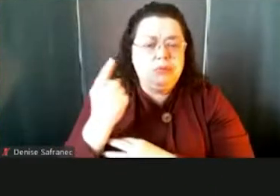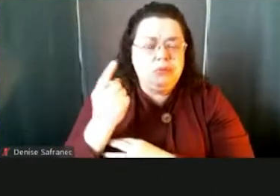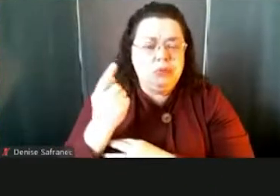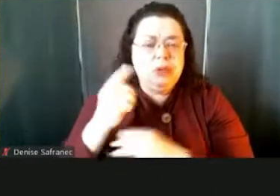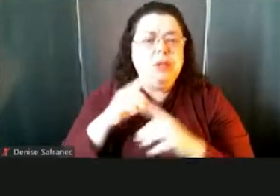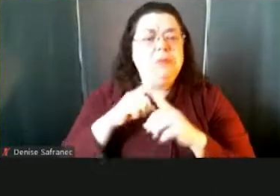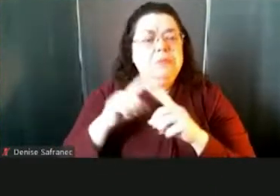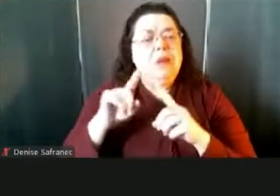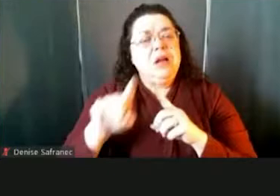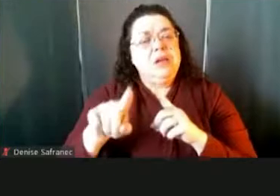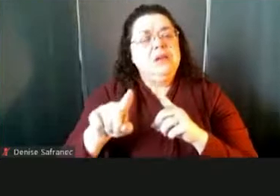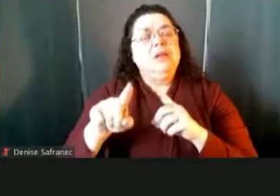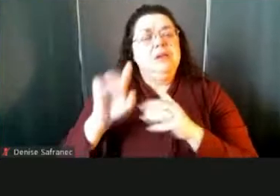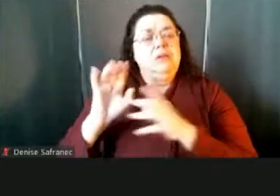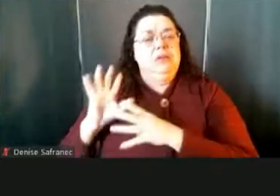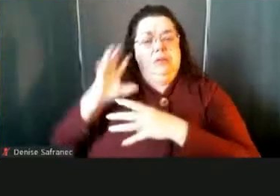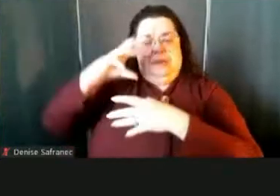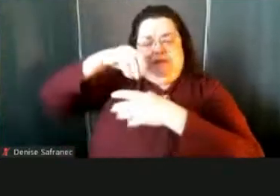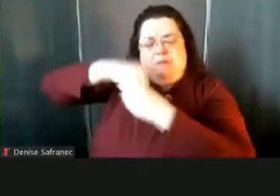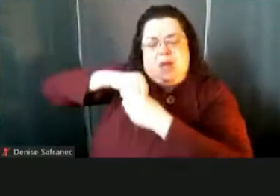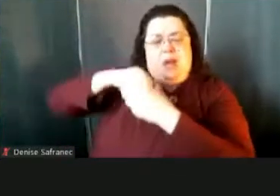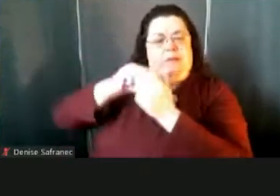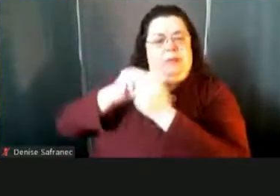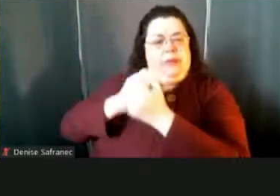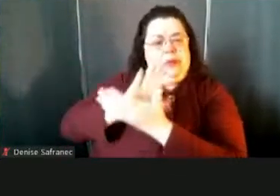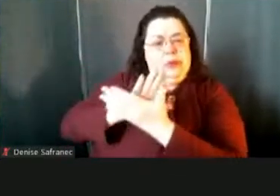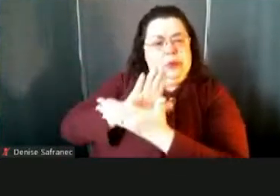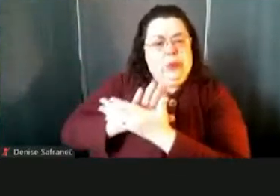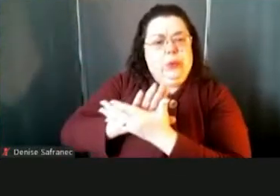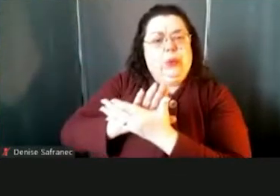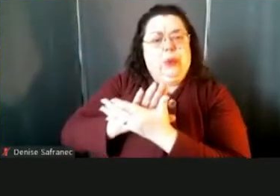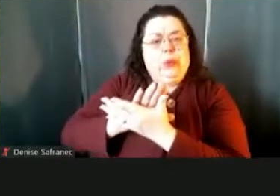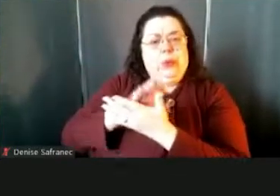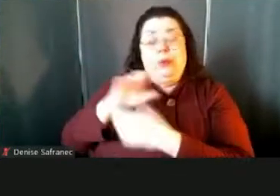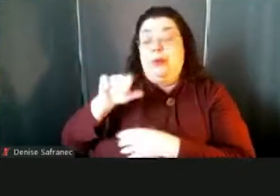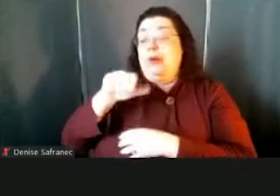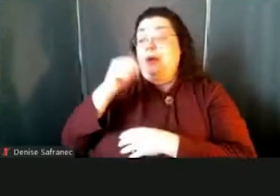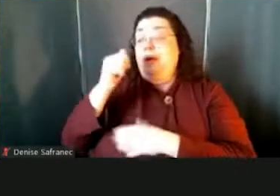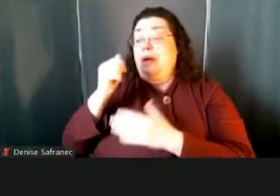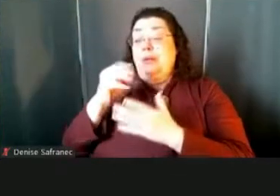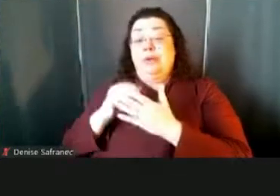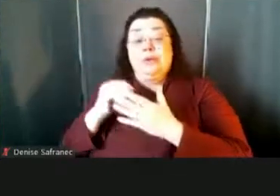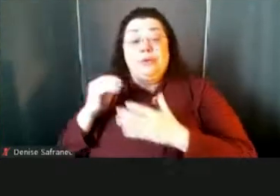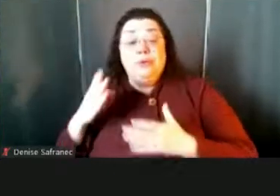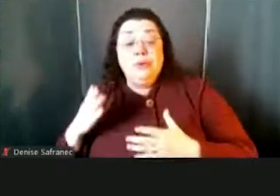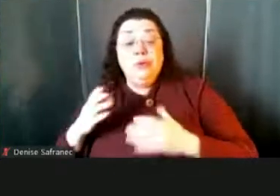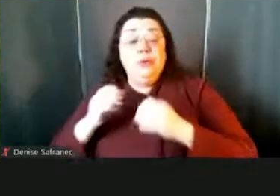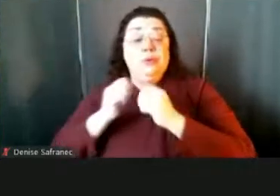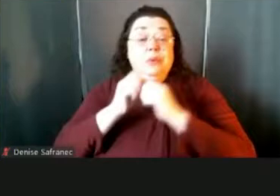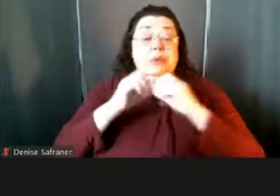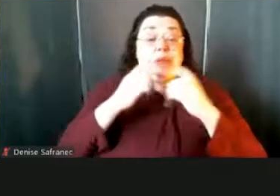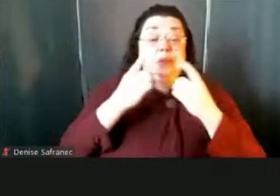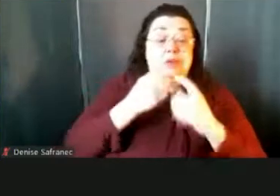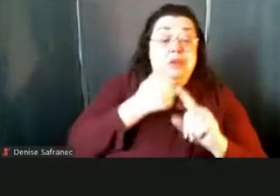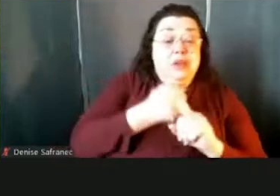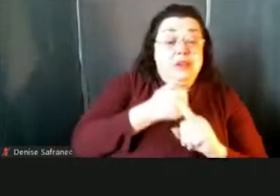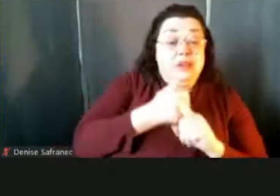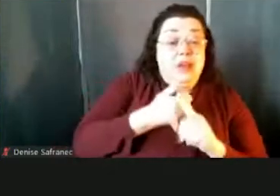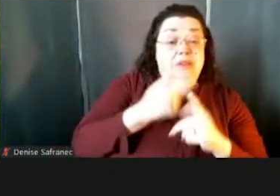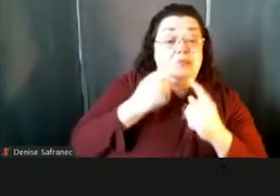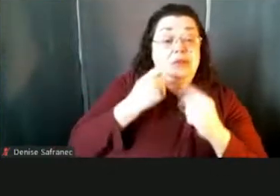but getting them to re-engage with school, you know, with the district and trying to ease them in